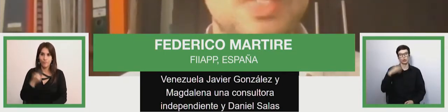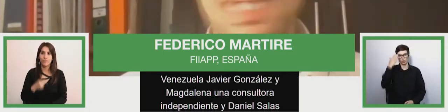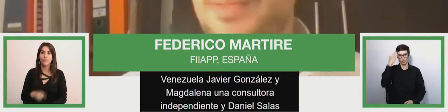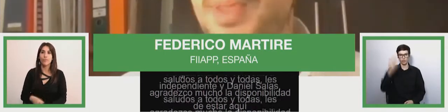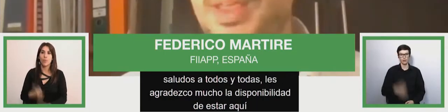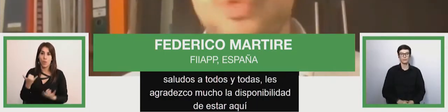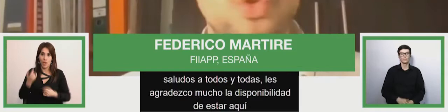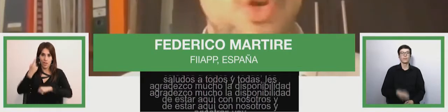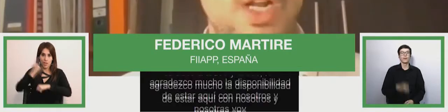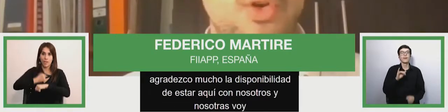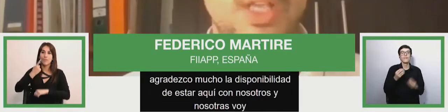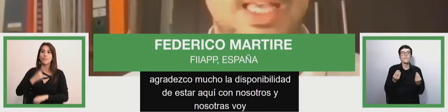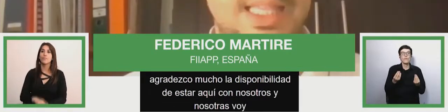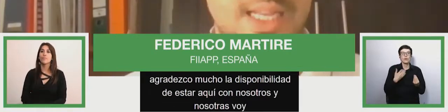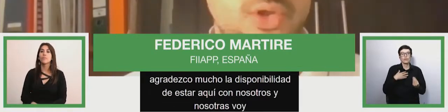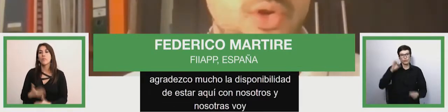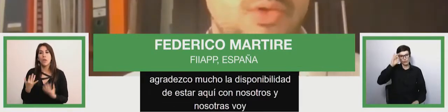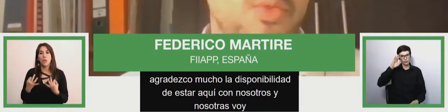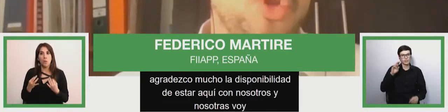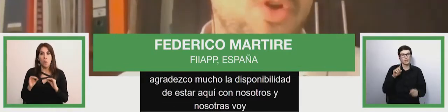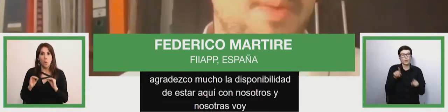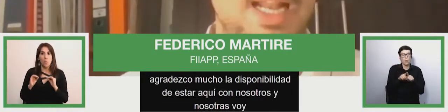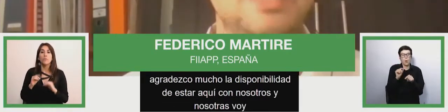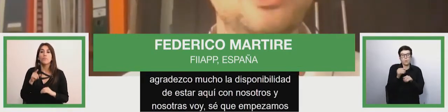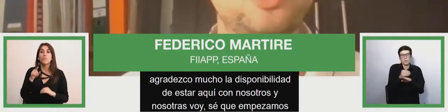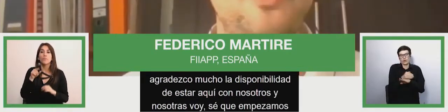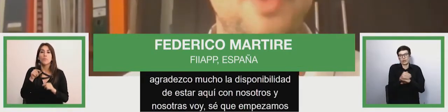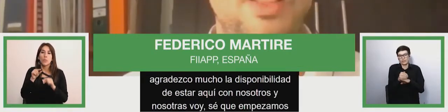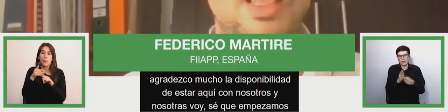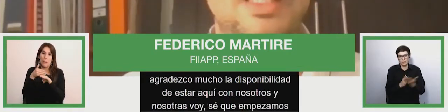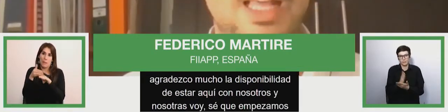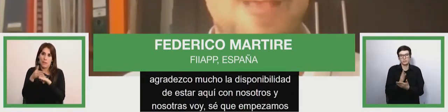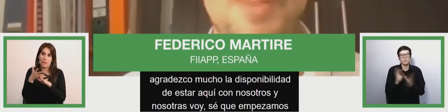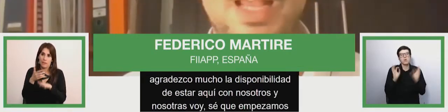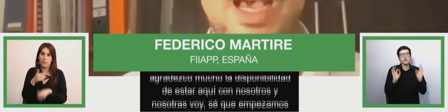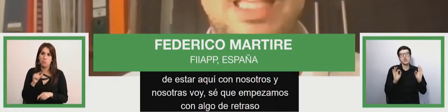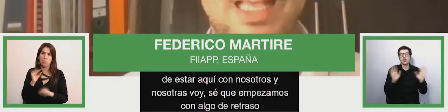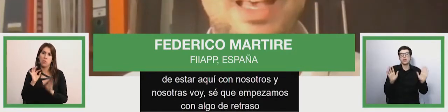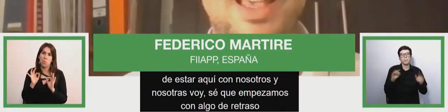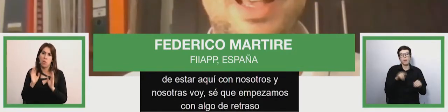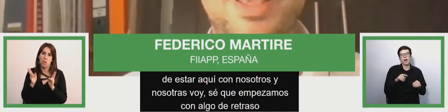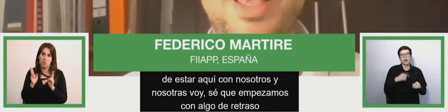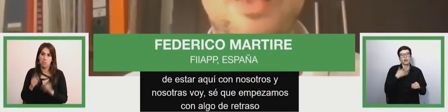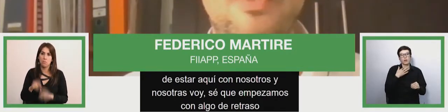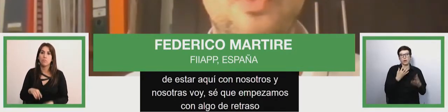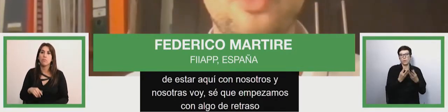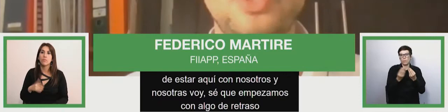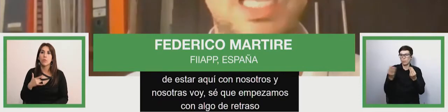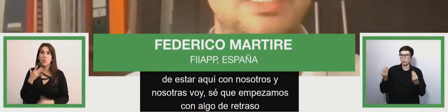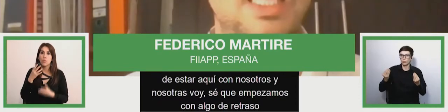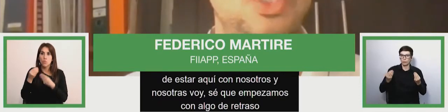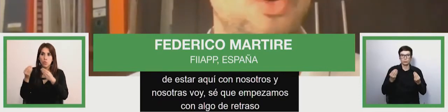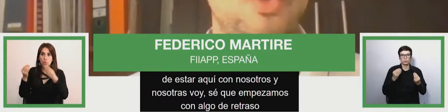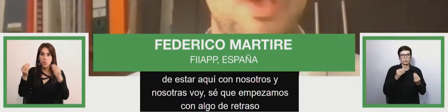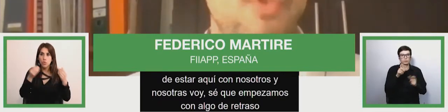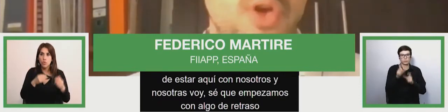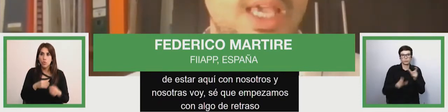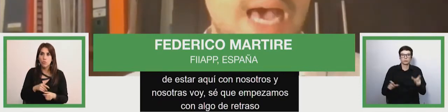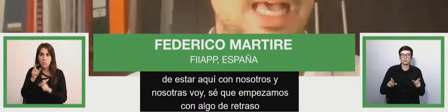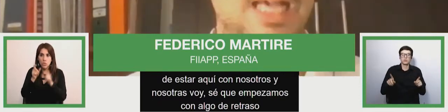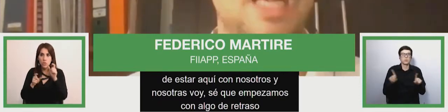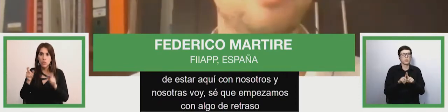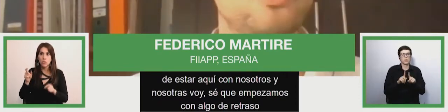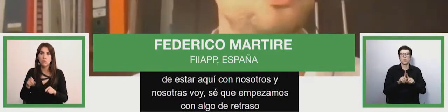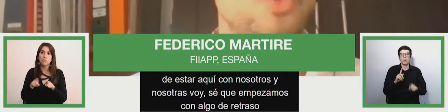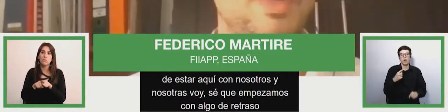little bit late as is normal in this conference, which is so wide-ranging, and so I'm not going to go much